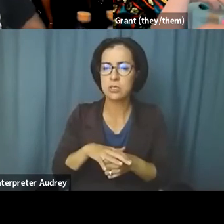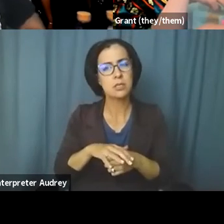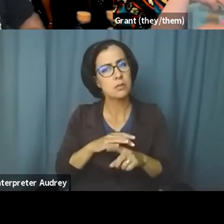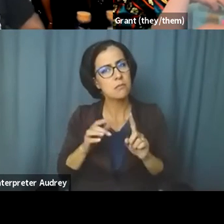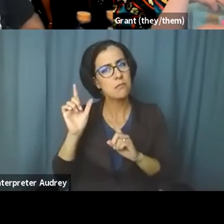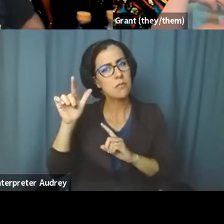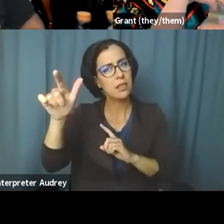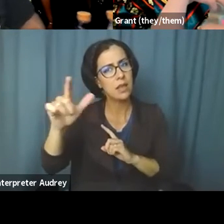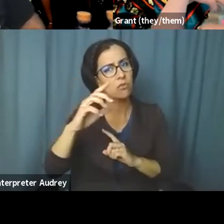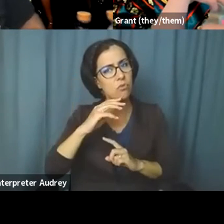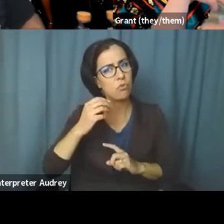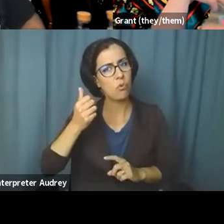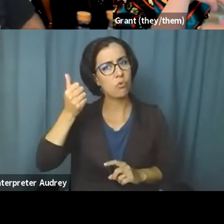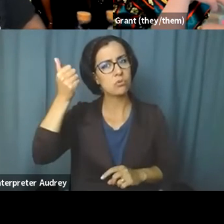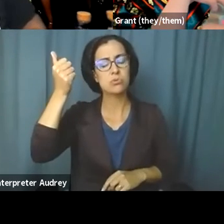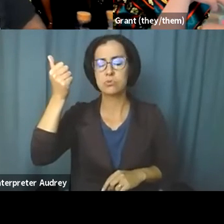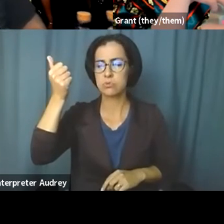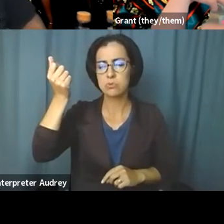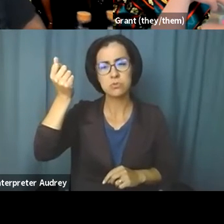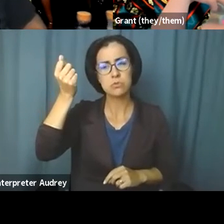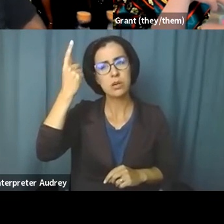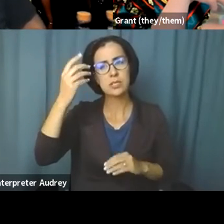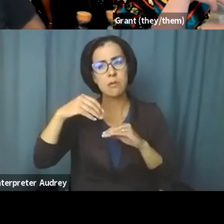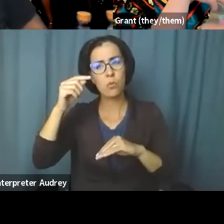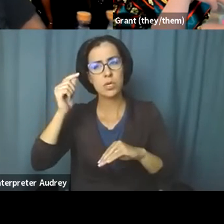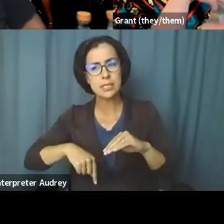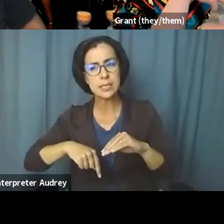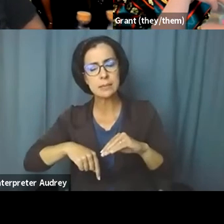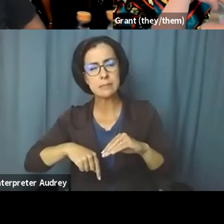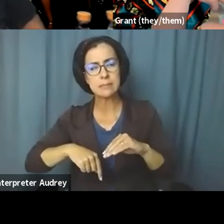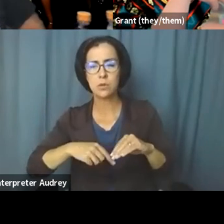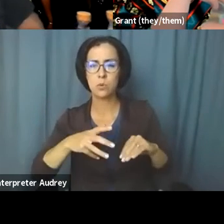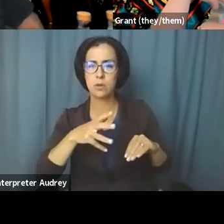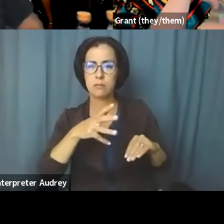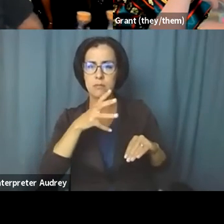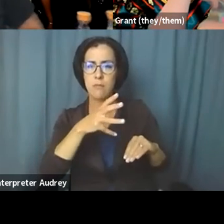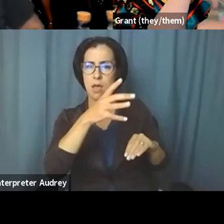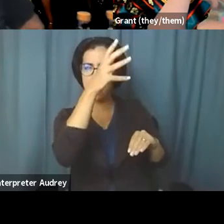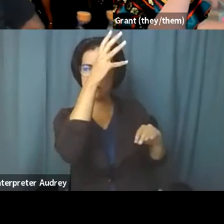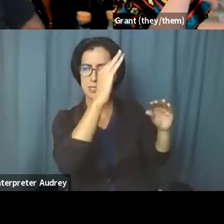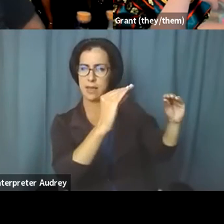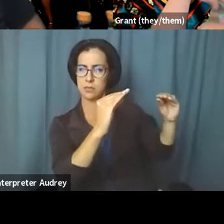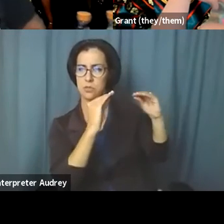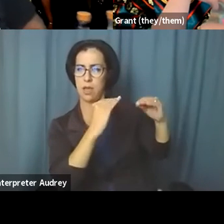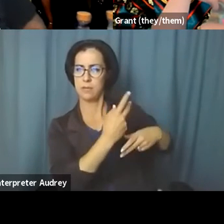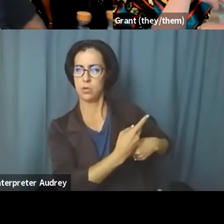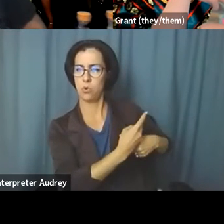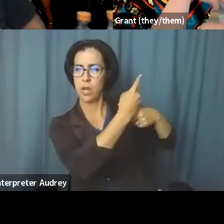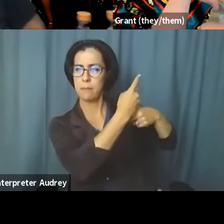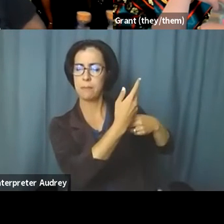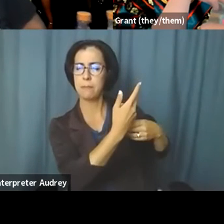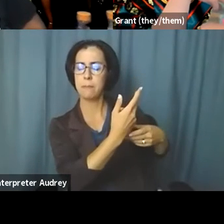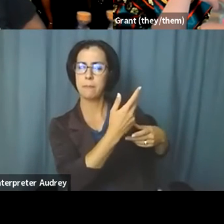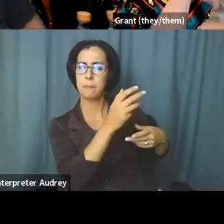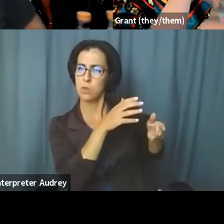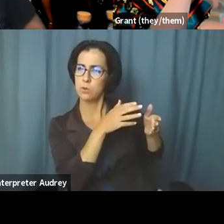come to understand more deeply that the lessons that I was taught as a child, those, um, those ways of knowing and